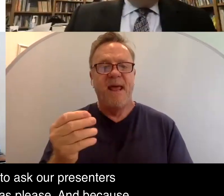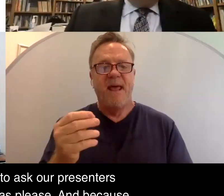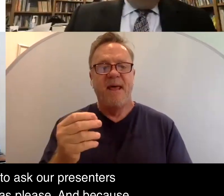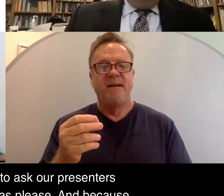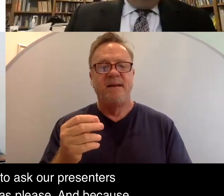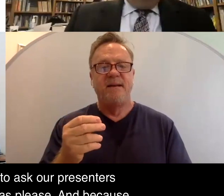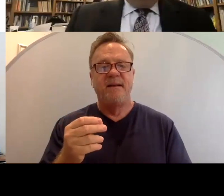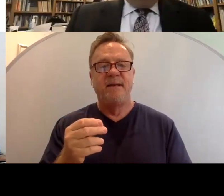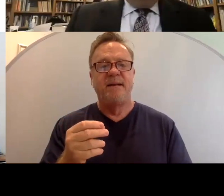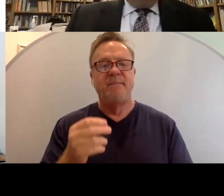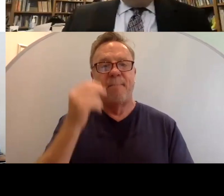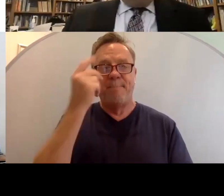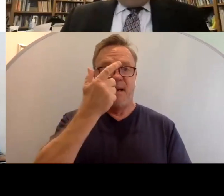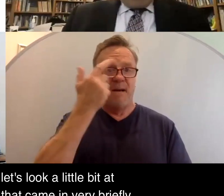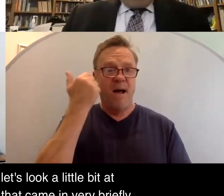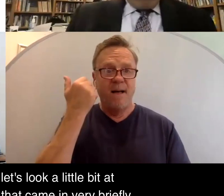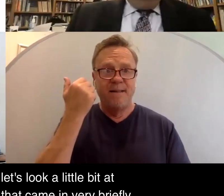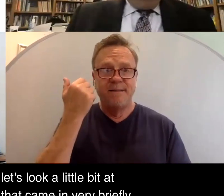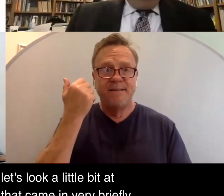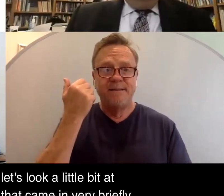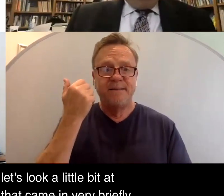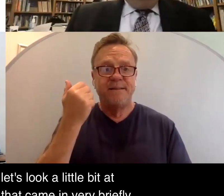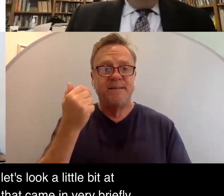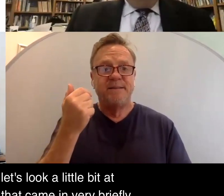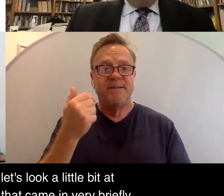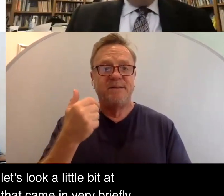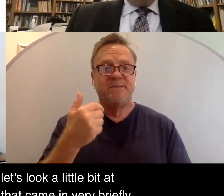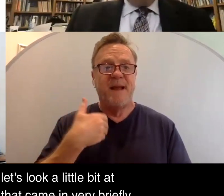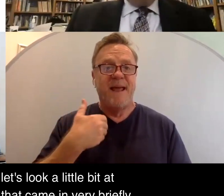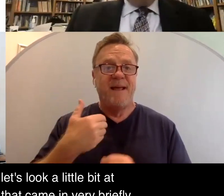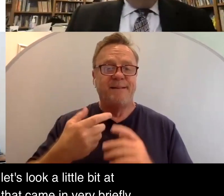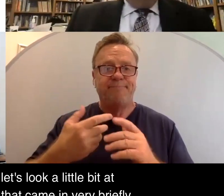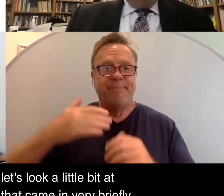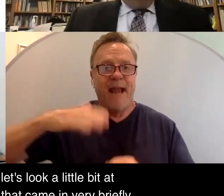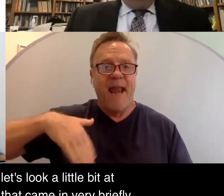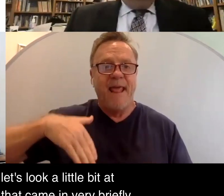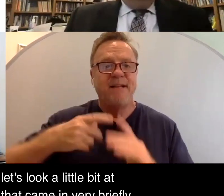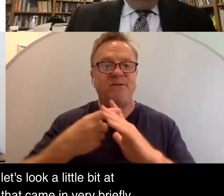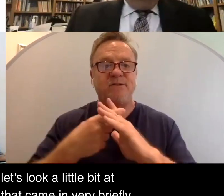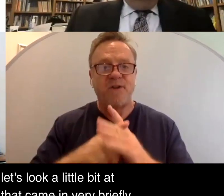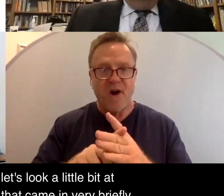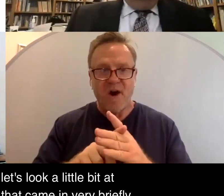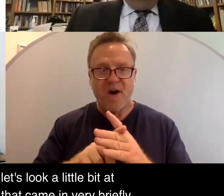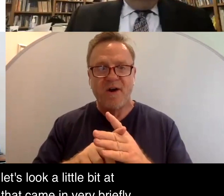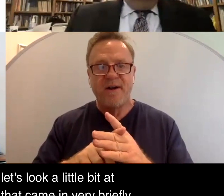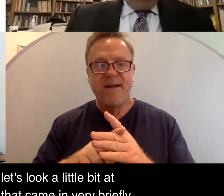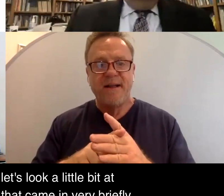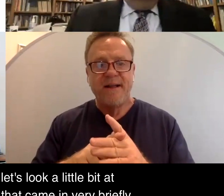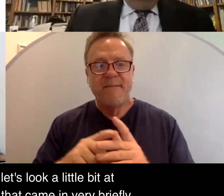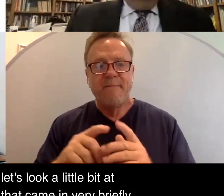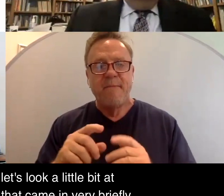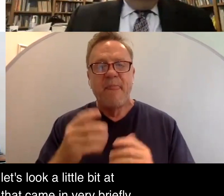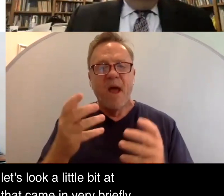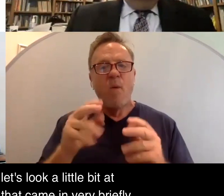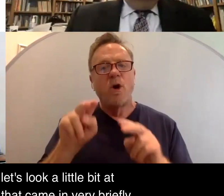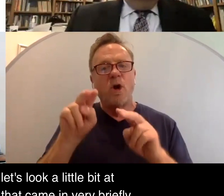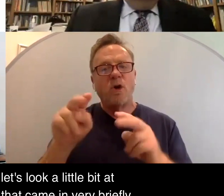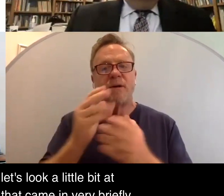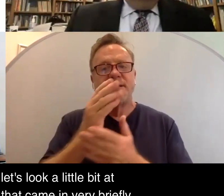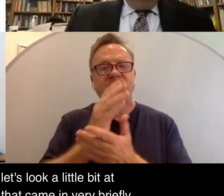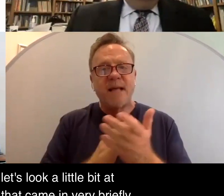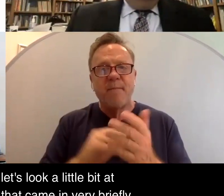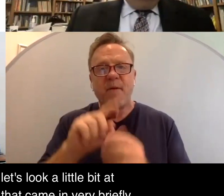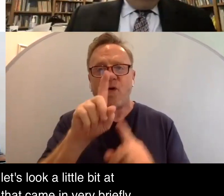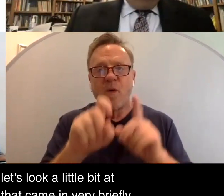And because we got a late start, let's look a little bit at some of the questions